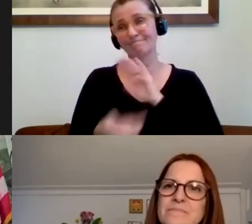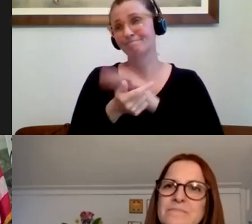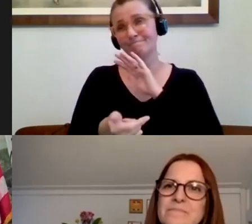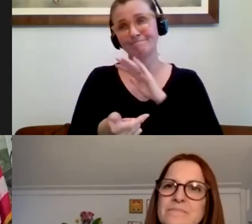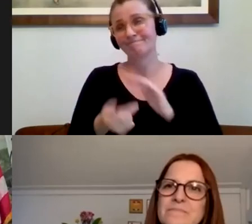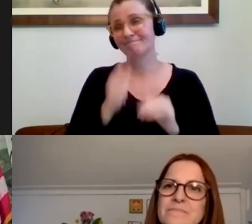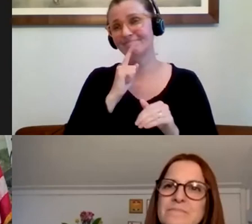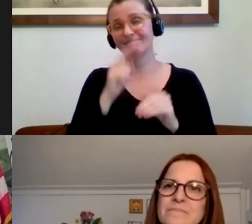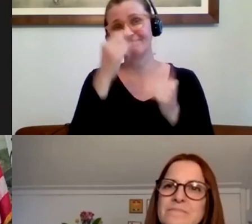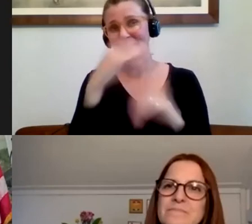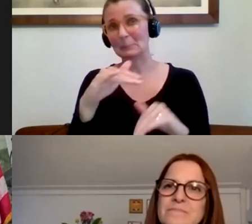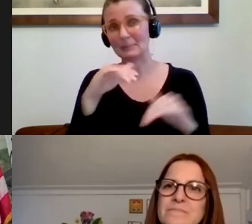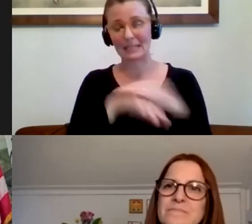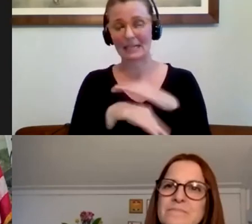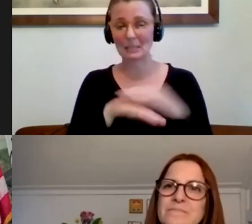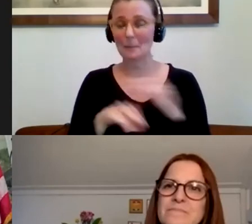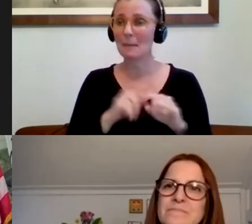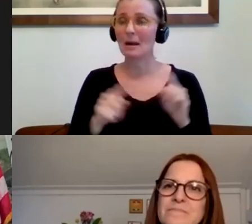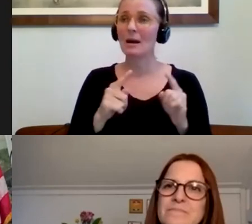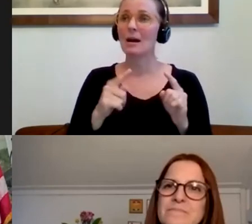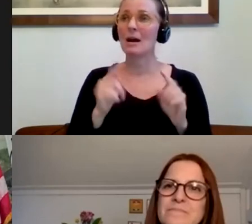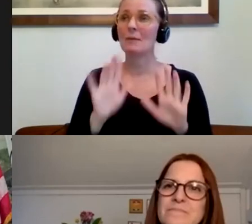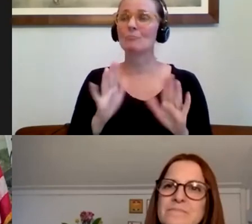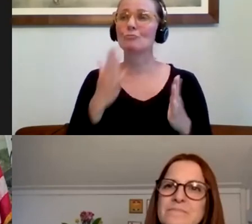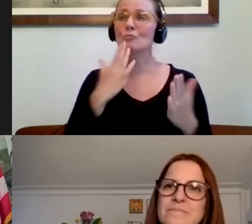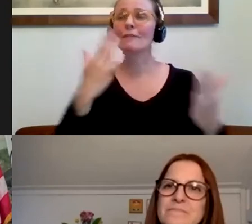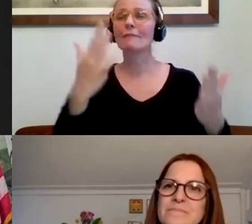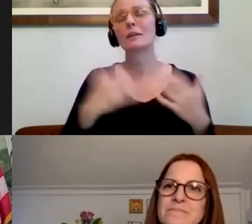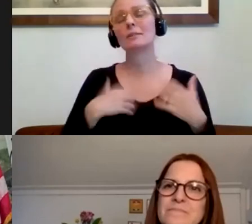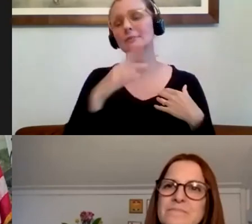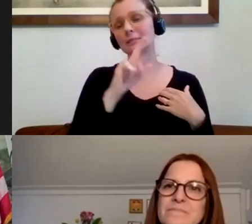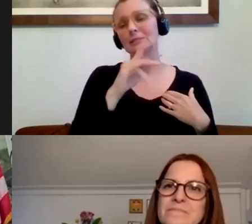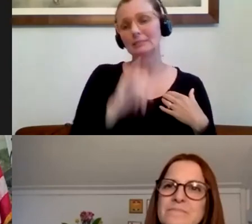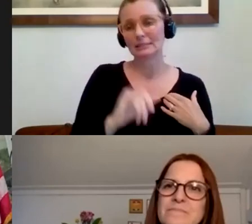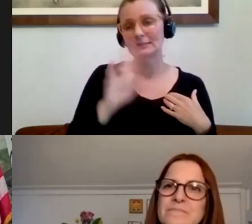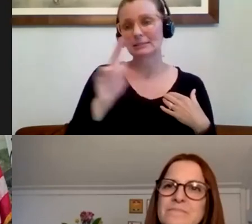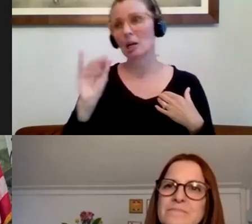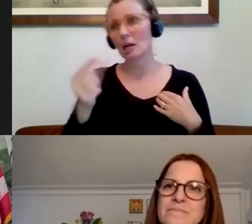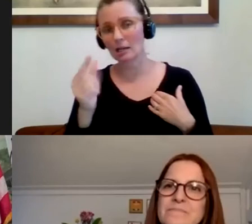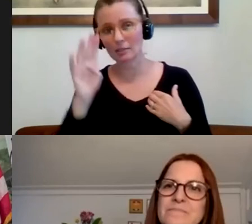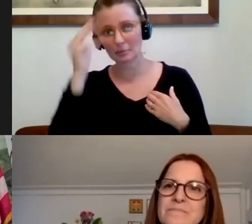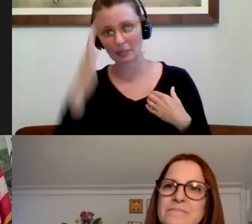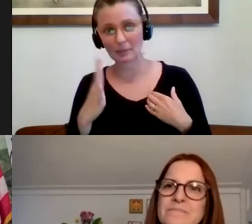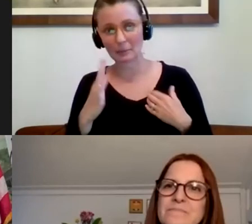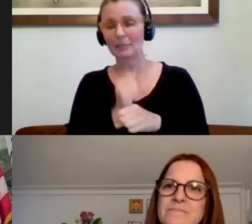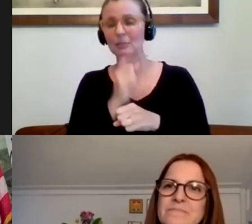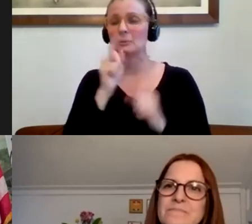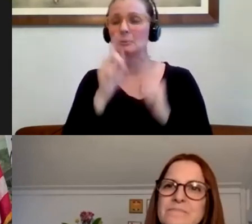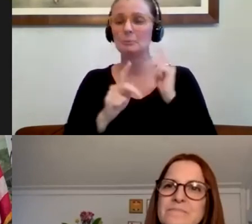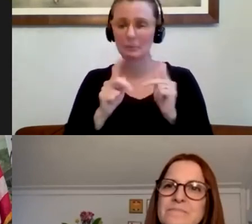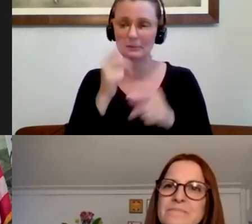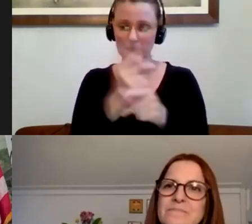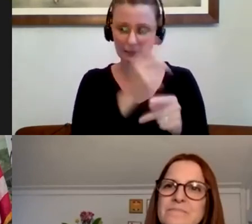restricting access, but I'm very grateful to have Cindy and Doug and, uh, you, Mr. Mayor, uh, there to make sure that, uh, people are being taken care